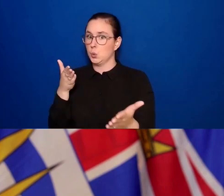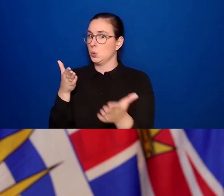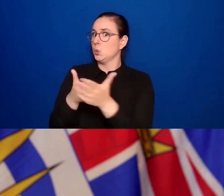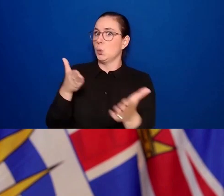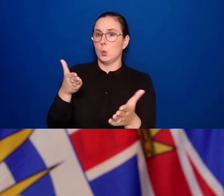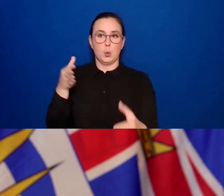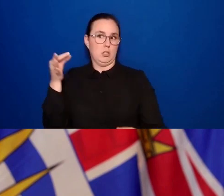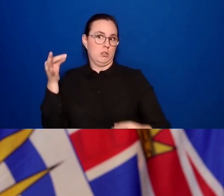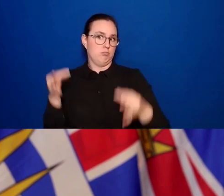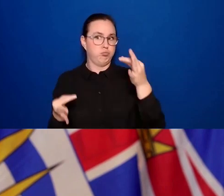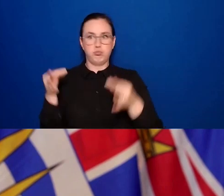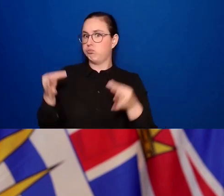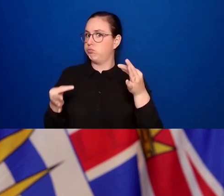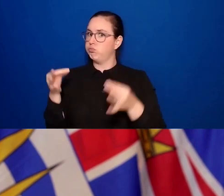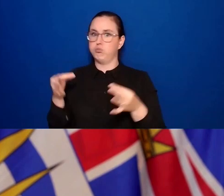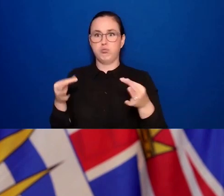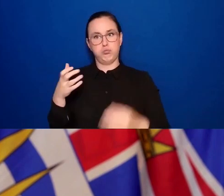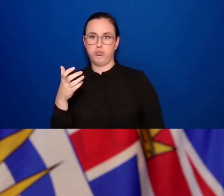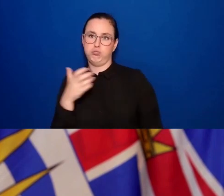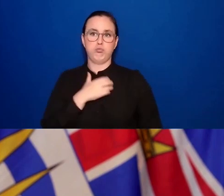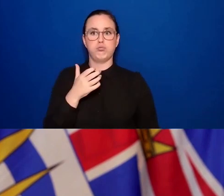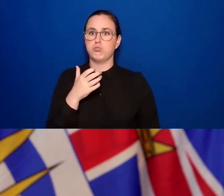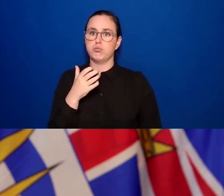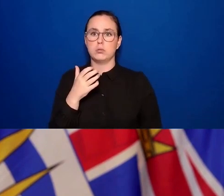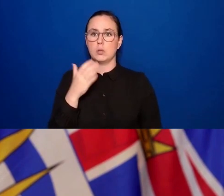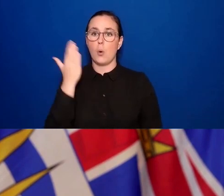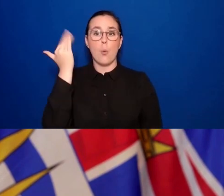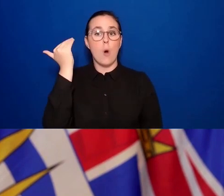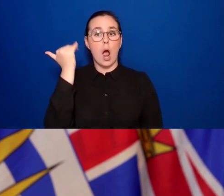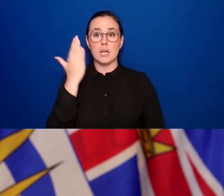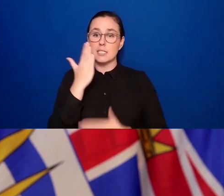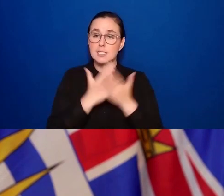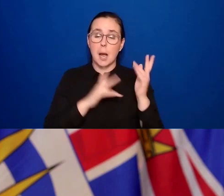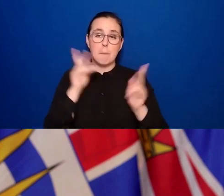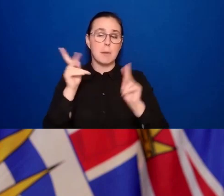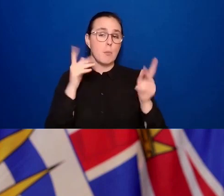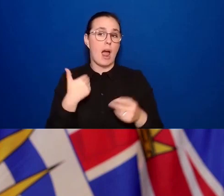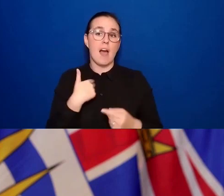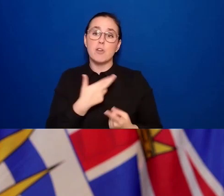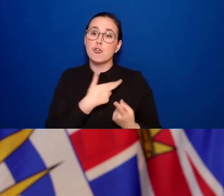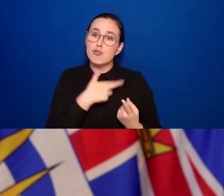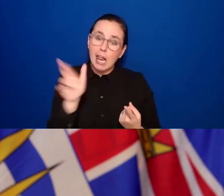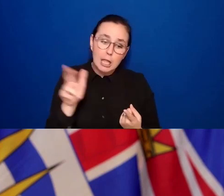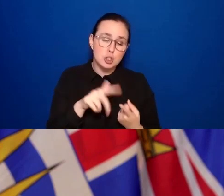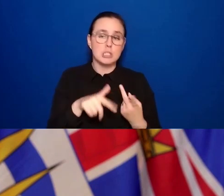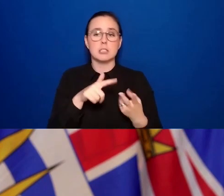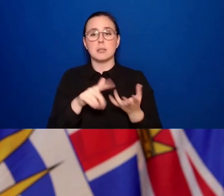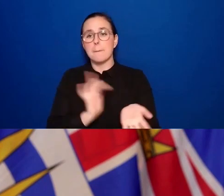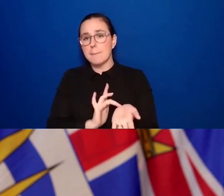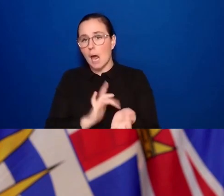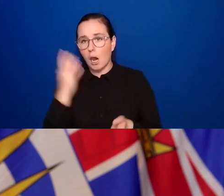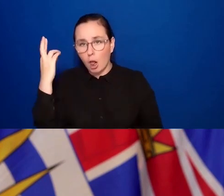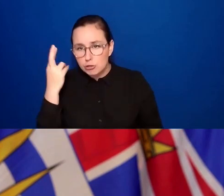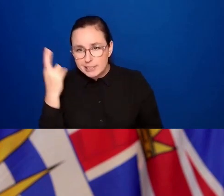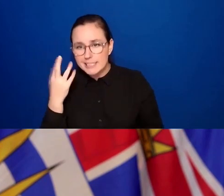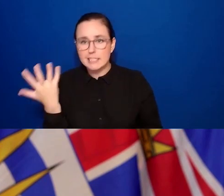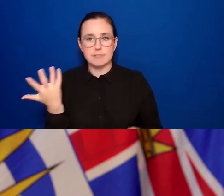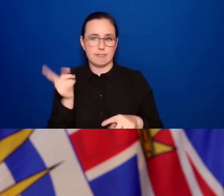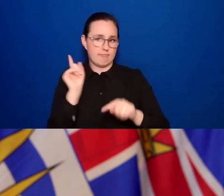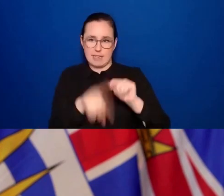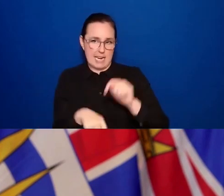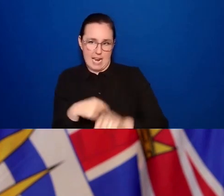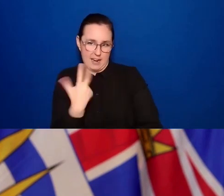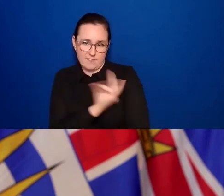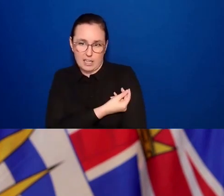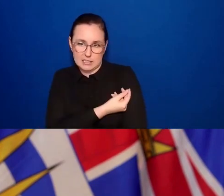individuals who cannot be vaccinated for medical or religious reasons. I'm wondering if you're open to reconsidering that particular policy?